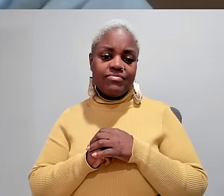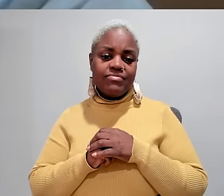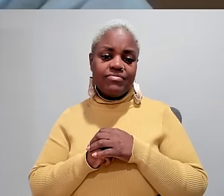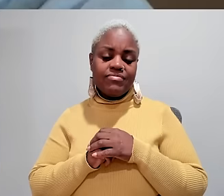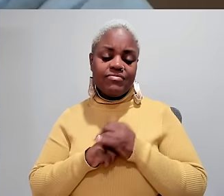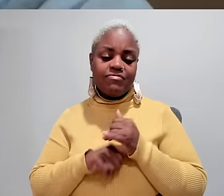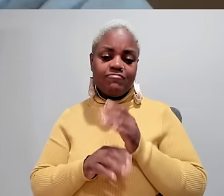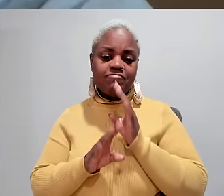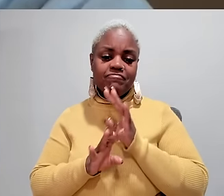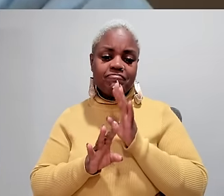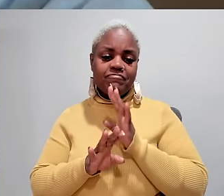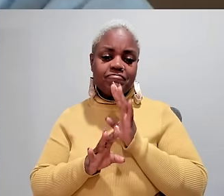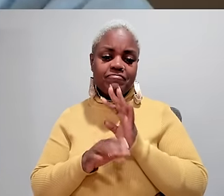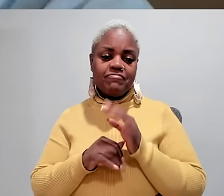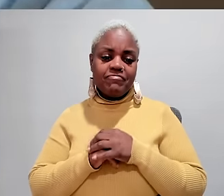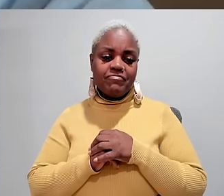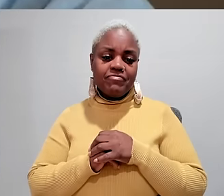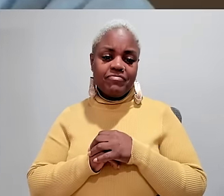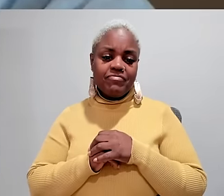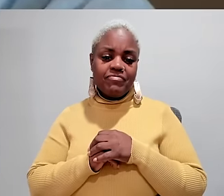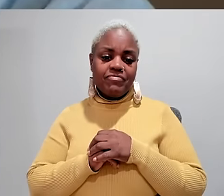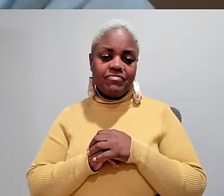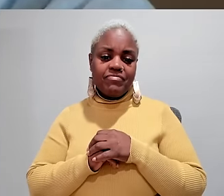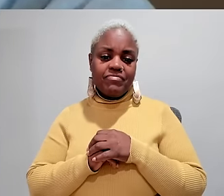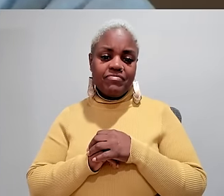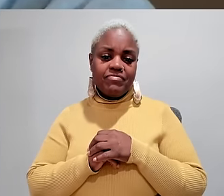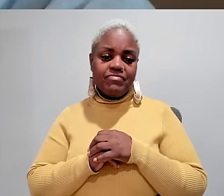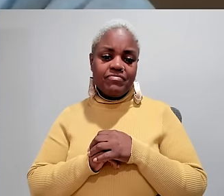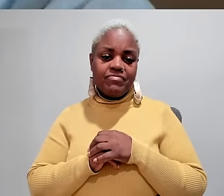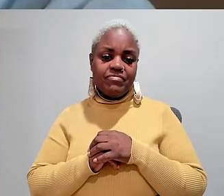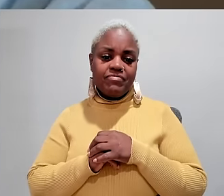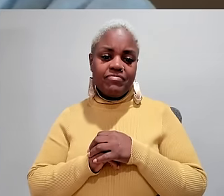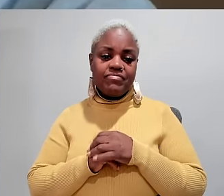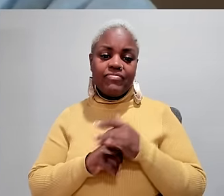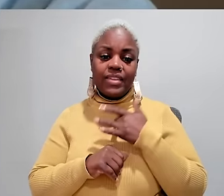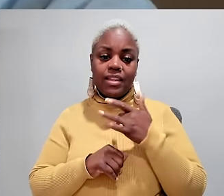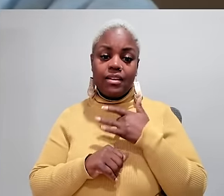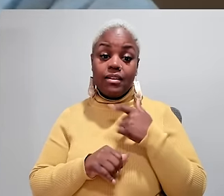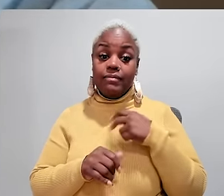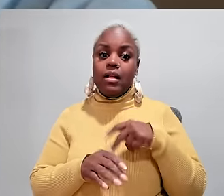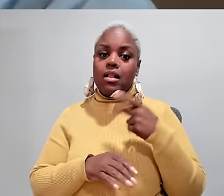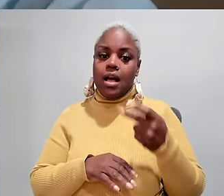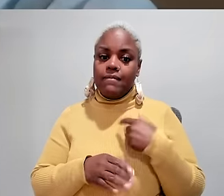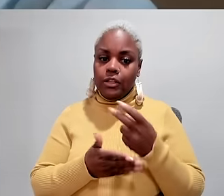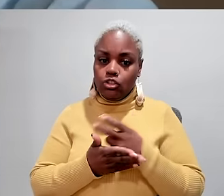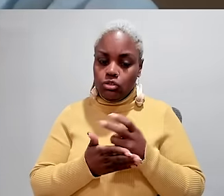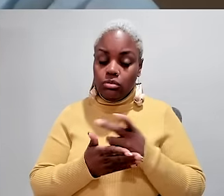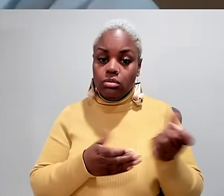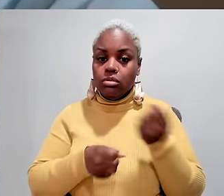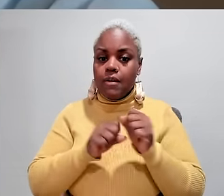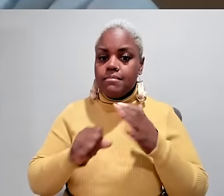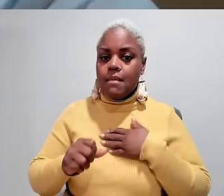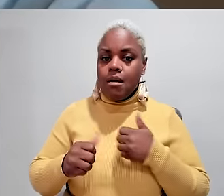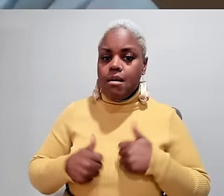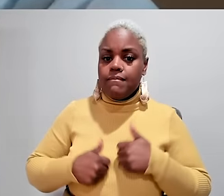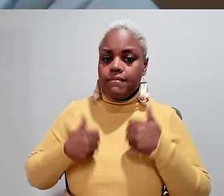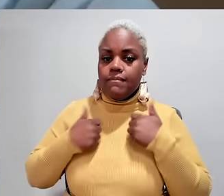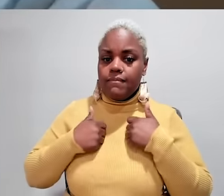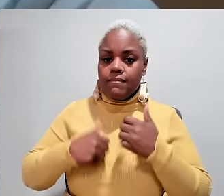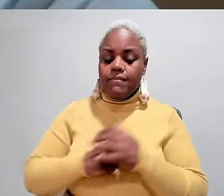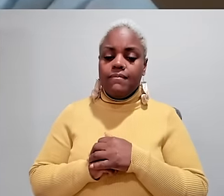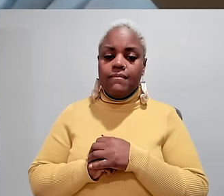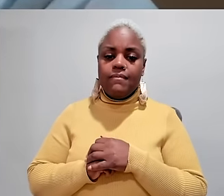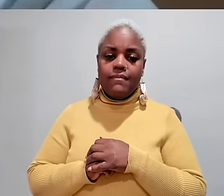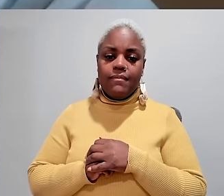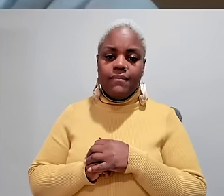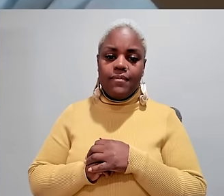fell and had